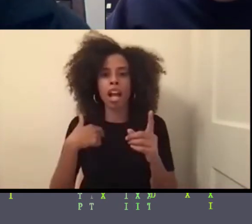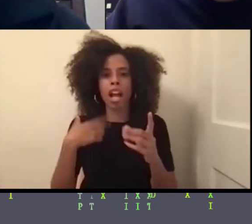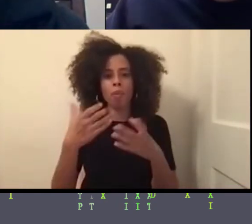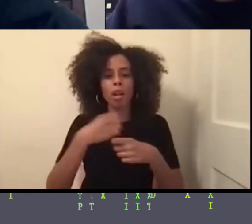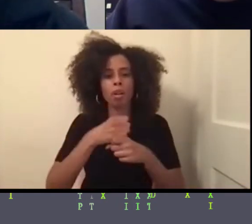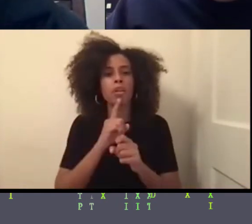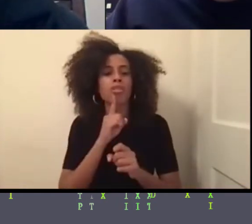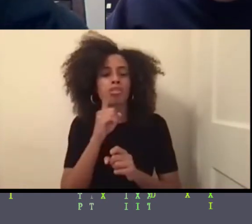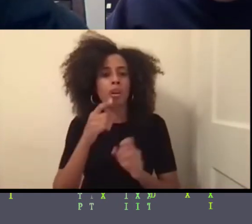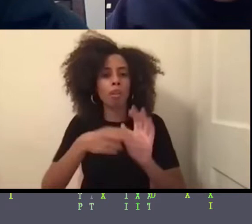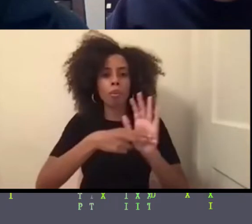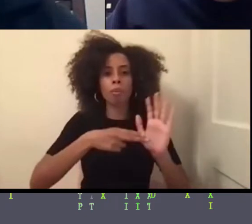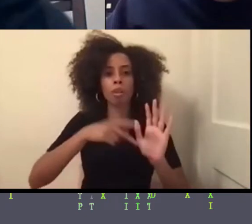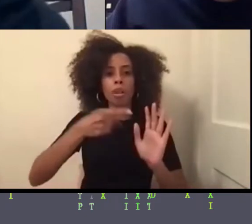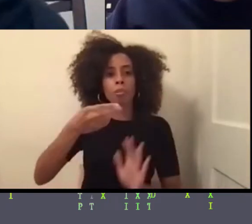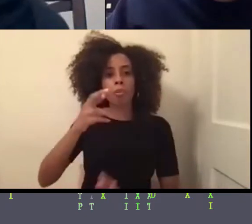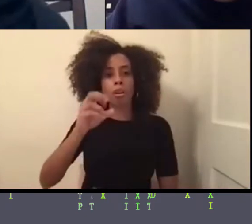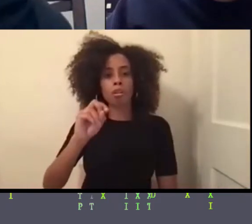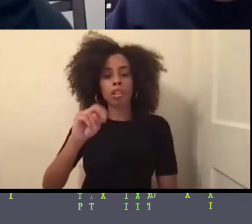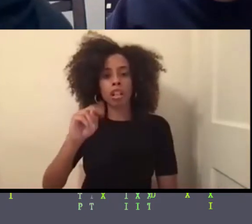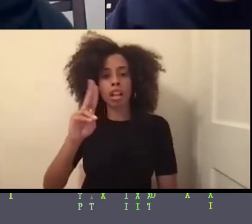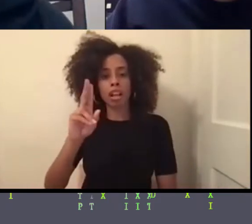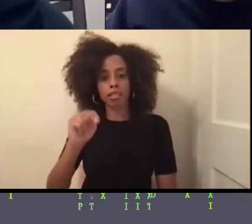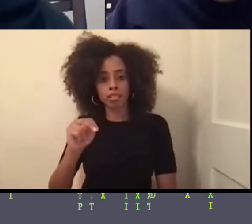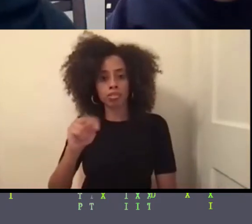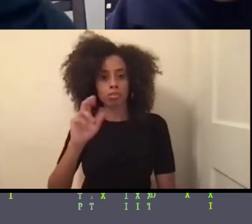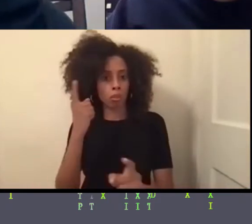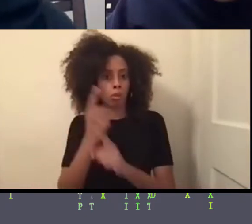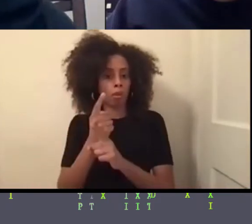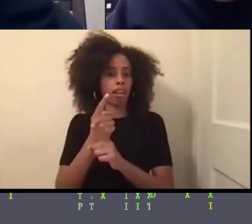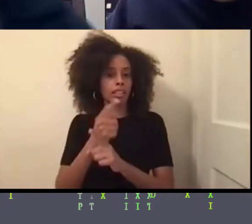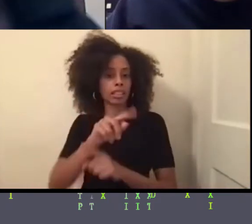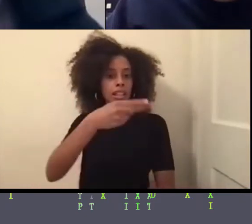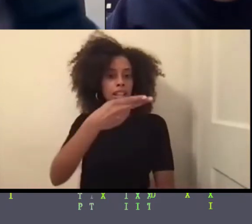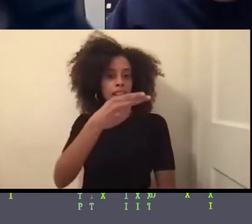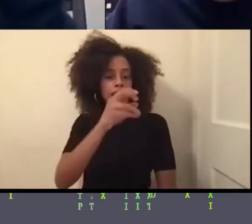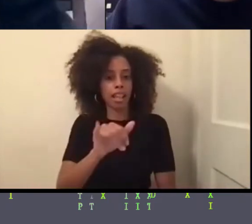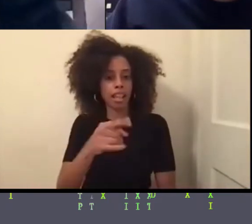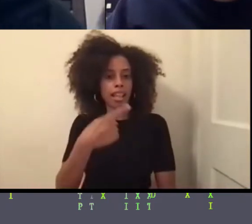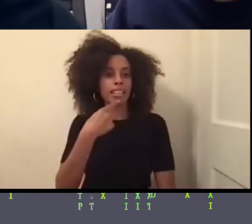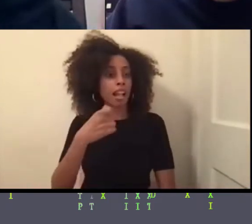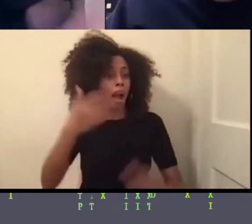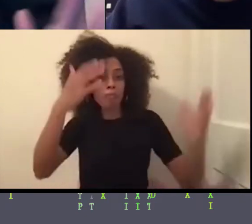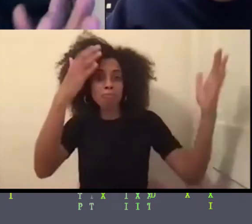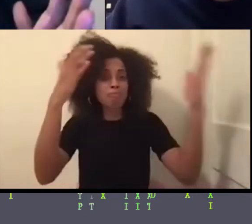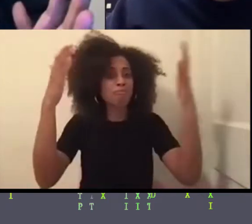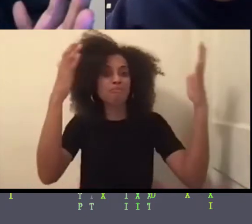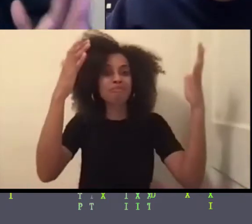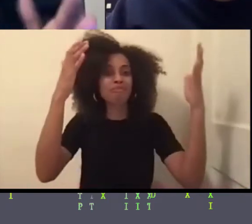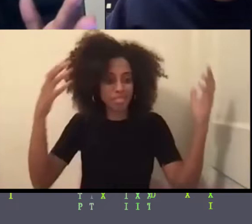They, they've been really, really helpful and actually just tweeted me today, was like, I'm rooting for you, right? And so,